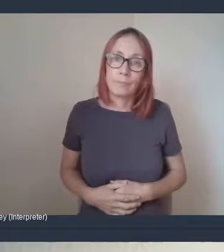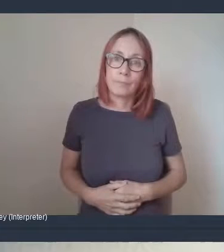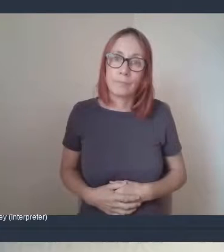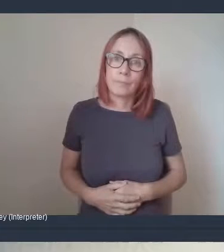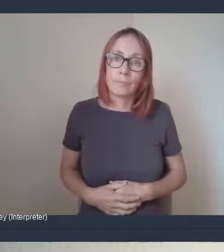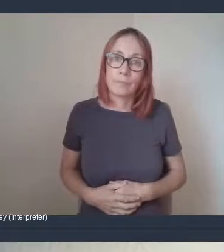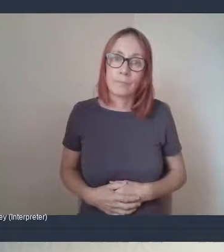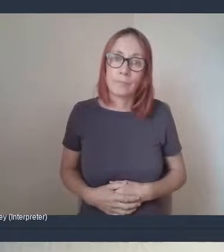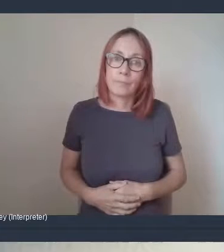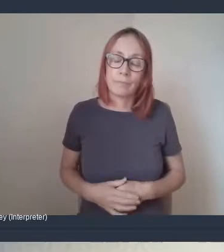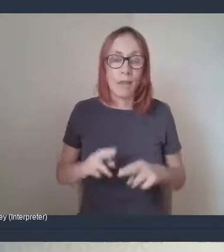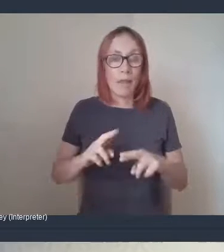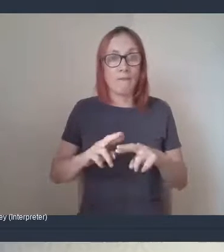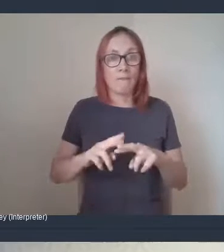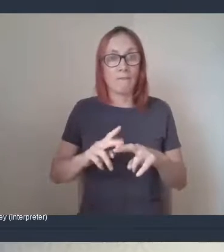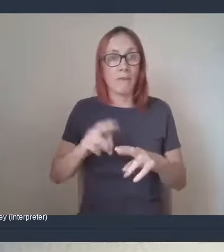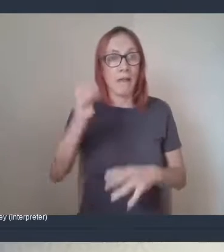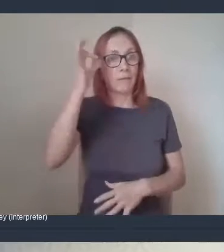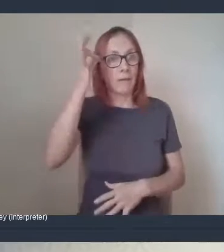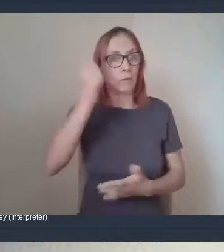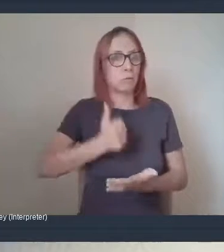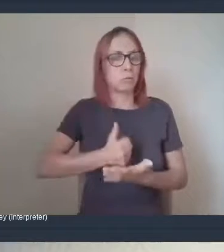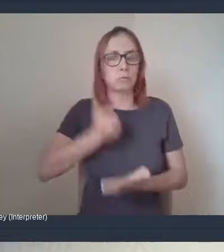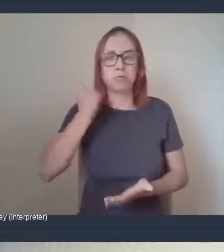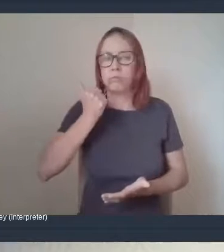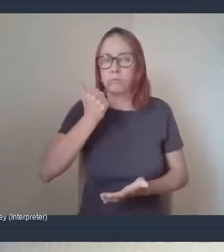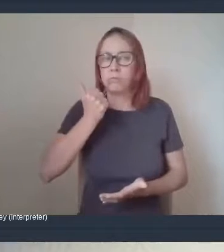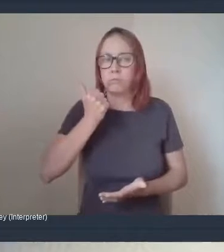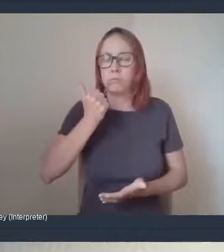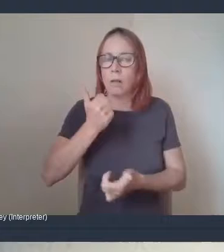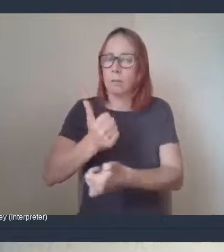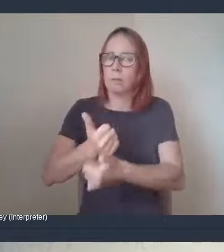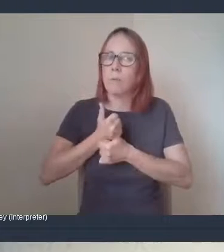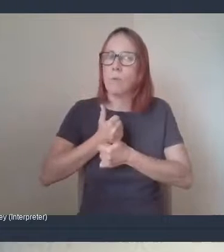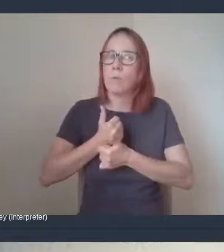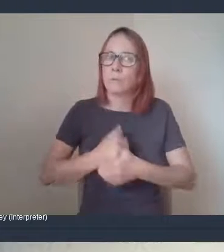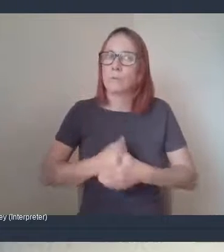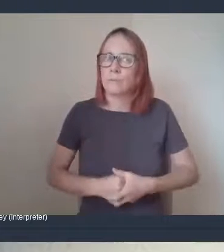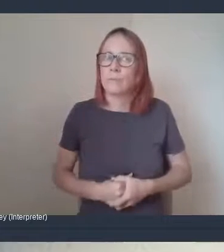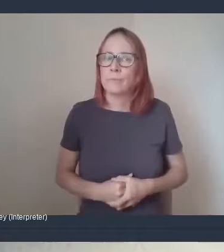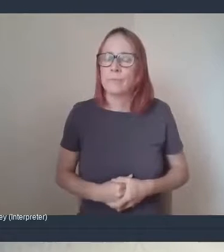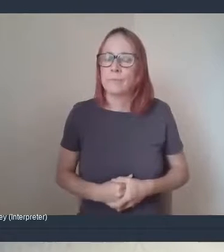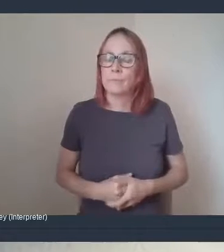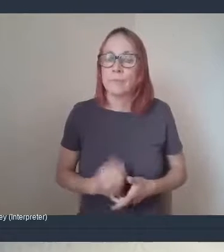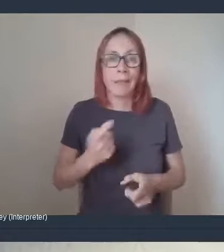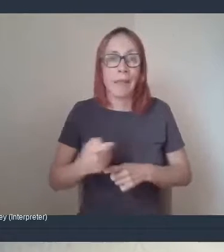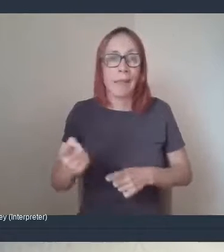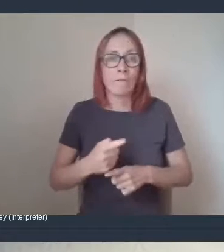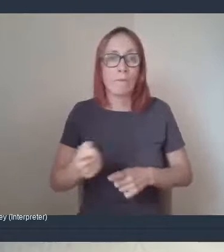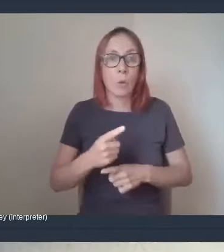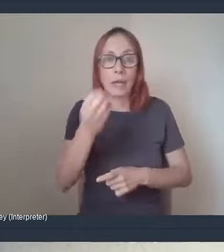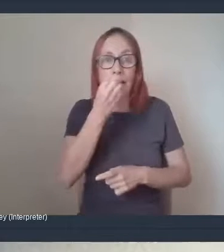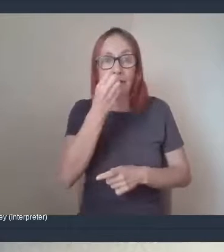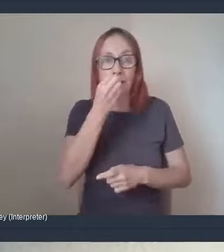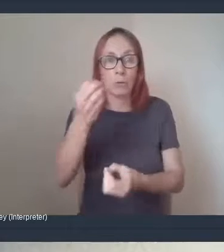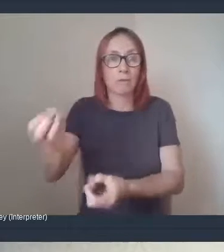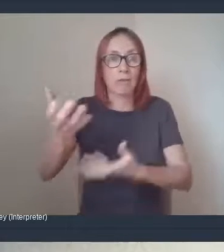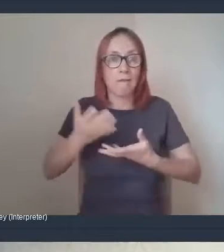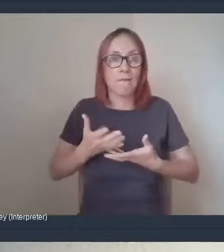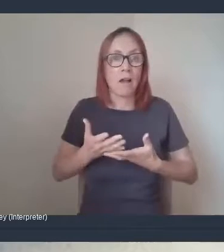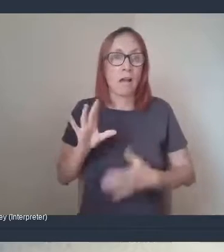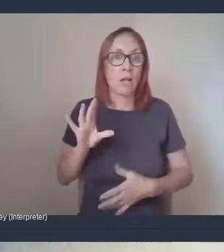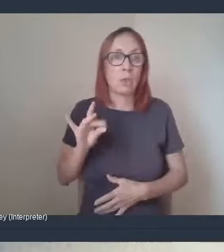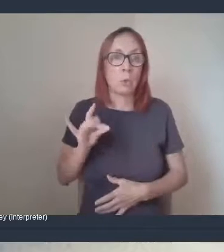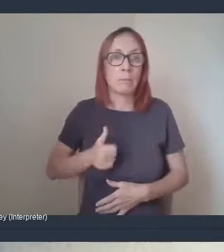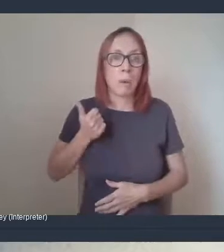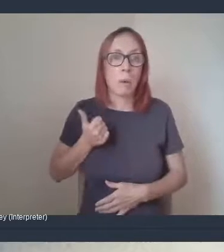Five Council have been a fantastic support to Lesley Community Pantry and they do a weekly delivery to us on a Tuesday morning and they have done